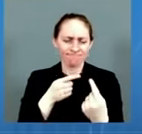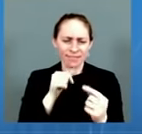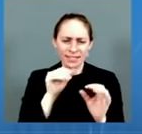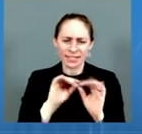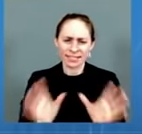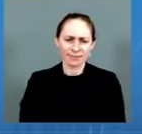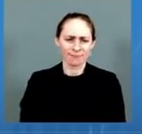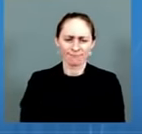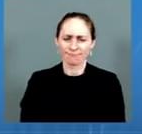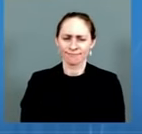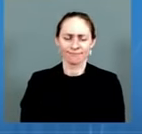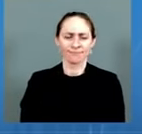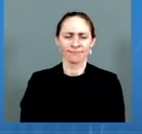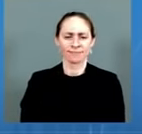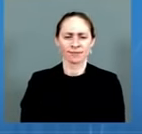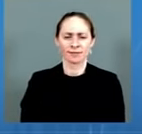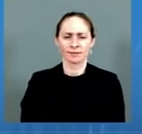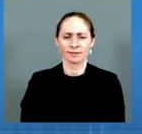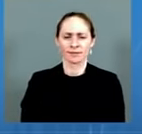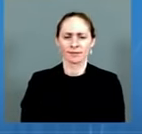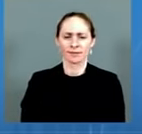Hey, Serena, we'll just get back to you.